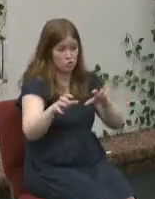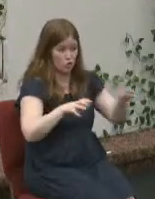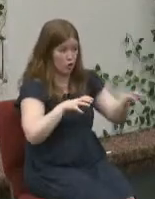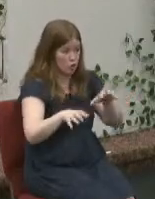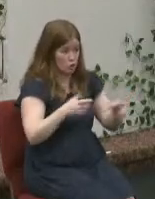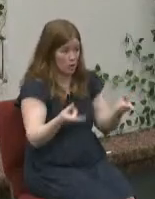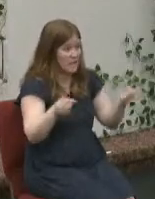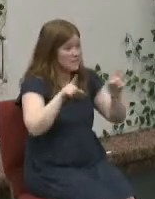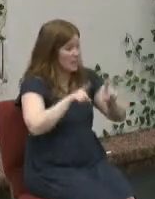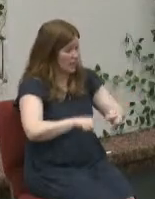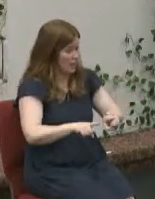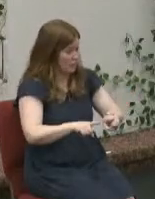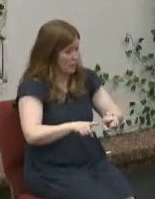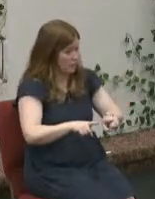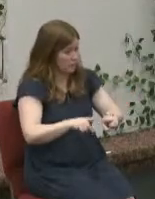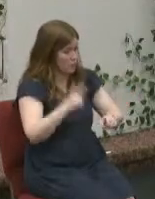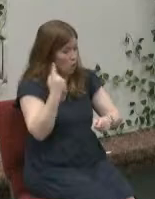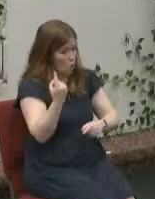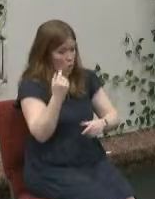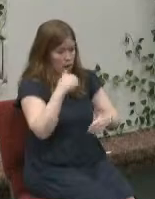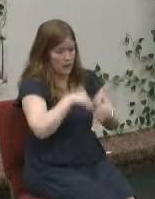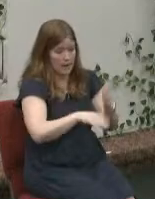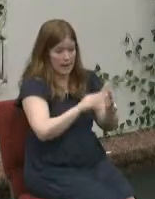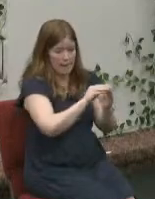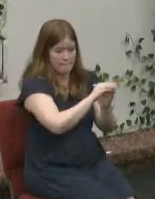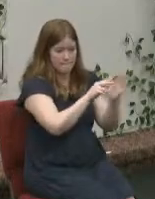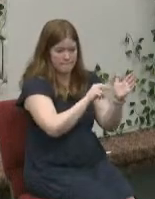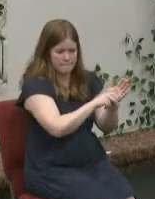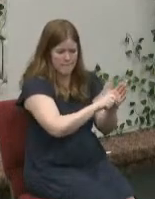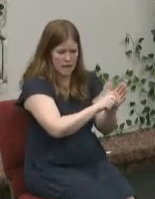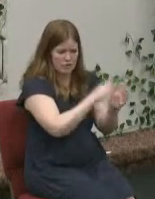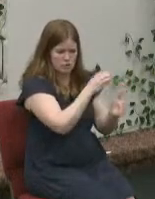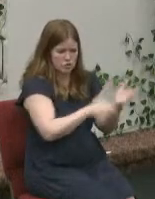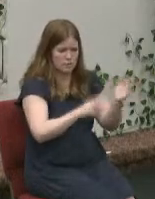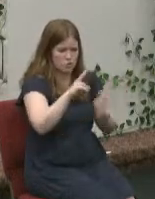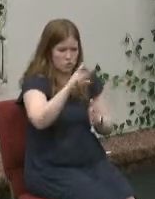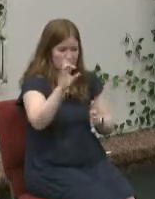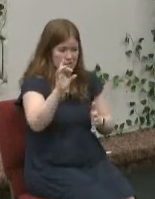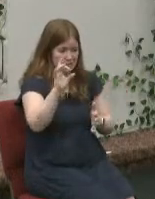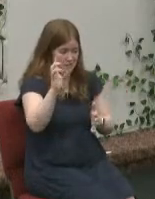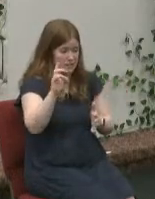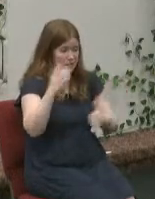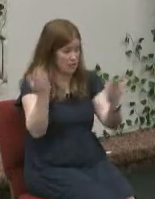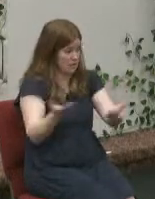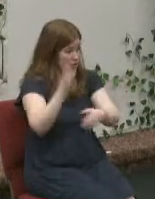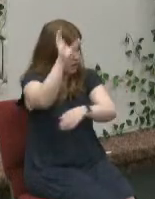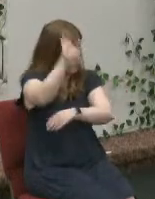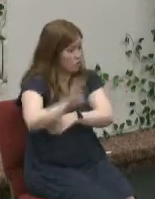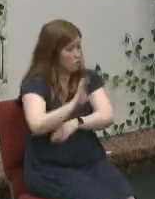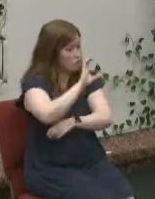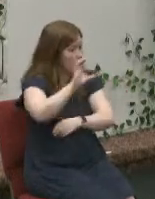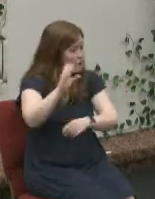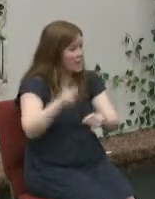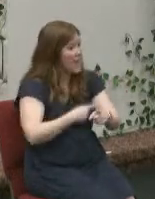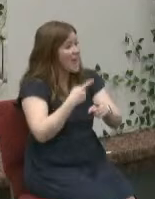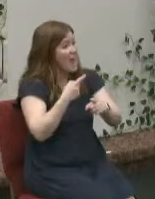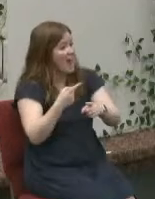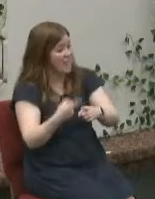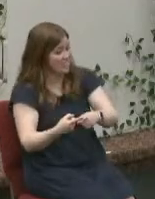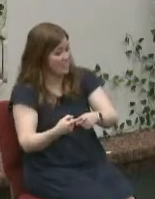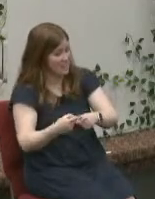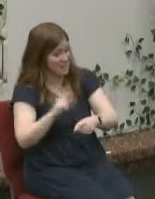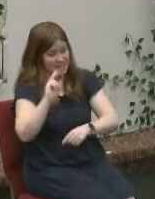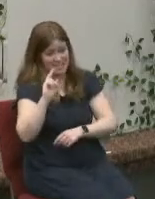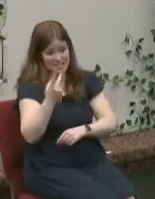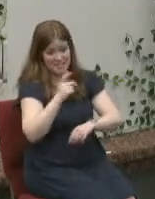taking place one in matthew 27 verse 51 at the cross and one in our text in verse 2